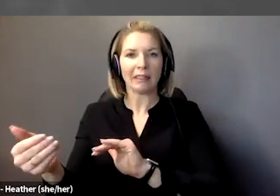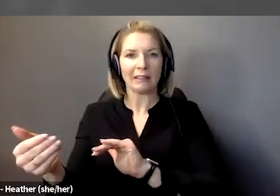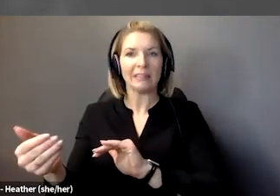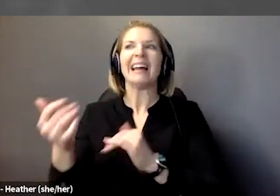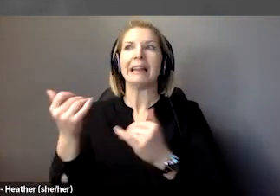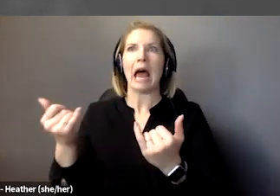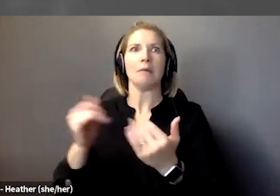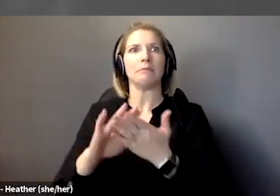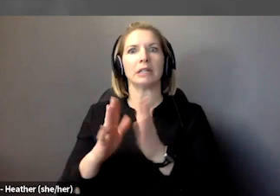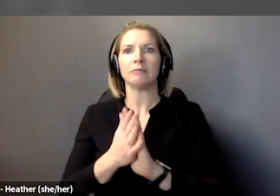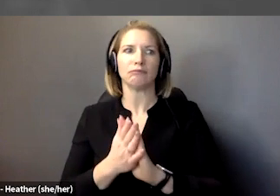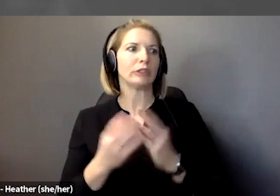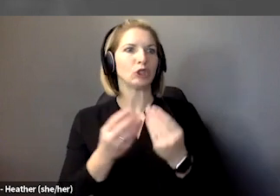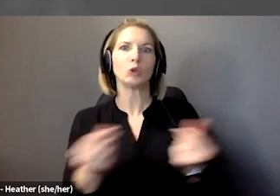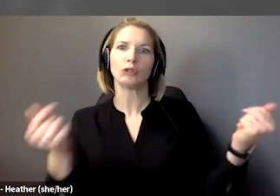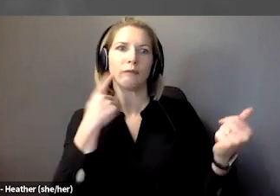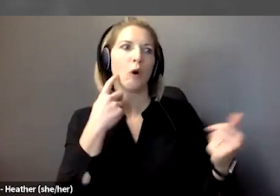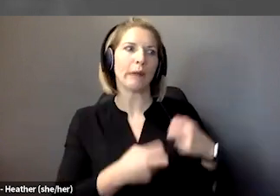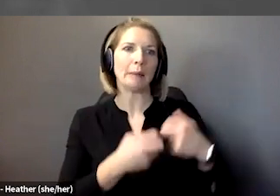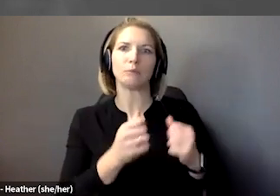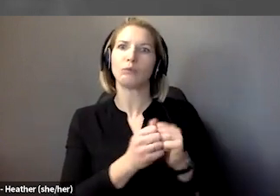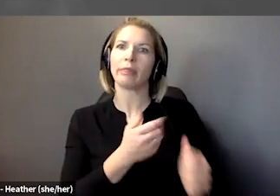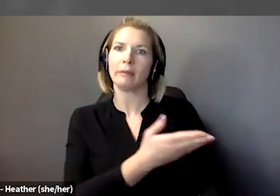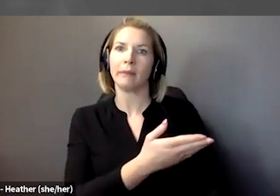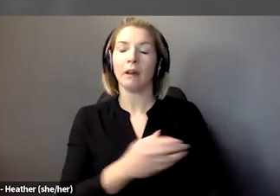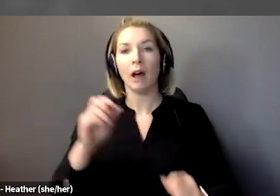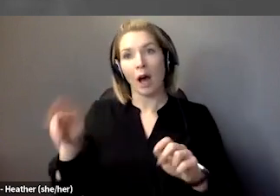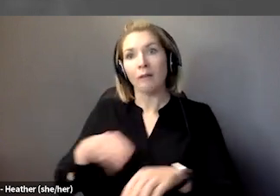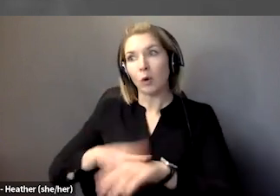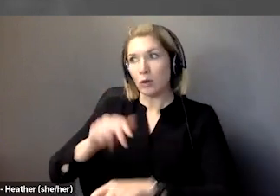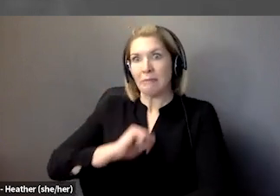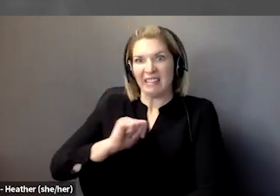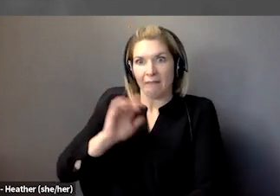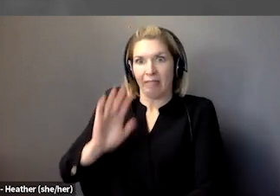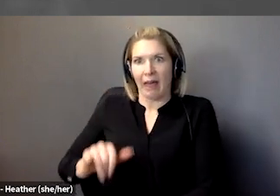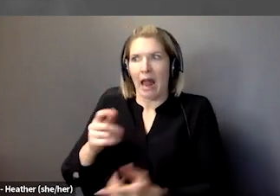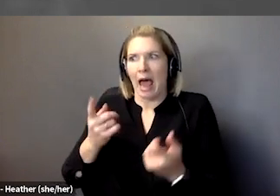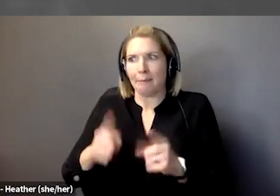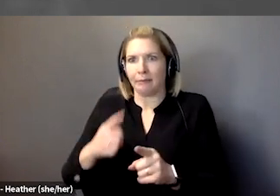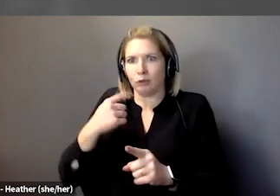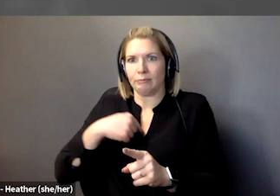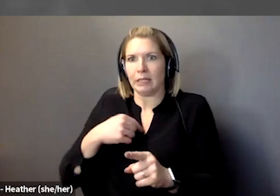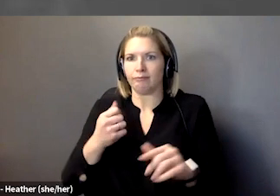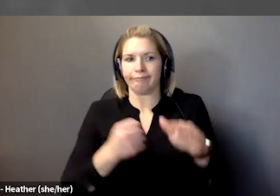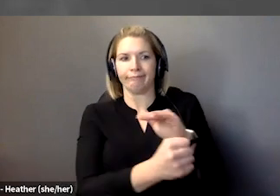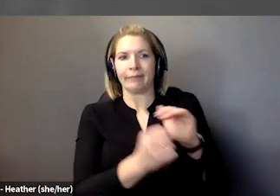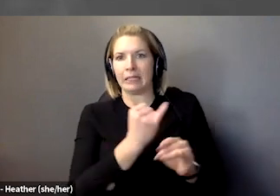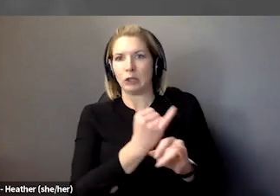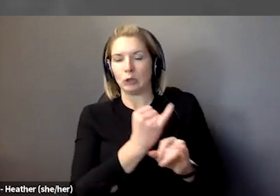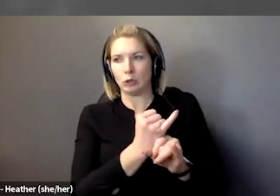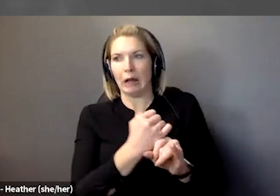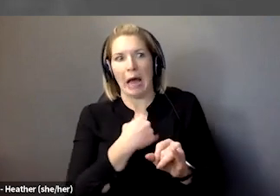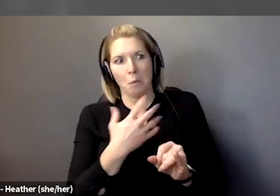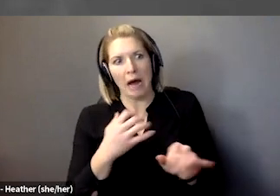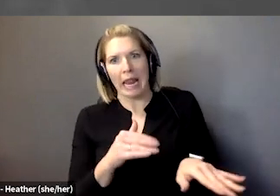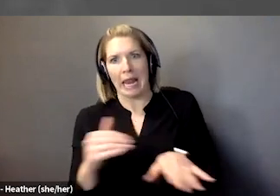I was not having it. I wanted to get out of that place very bad. So I lobbied the government for many years to create a